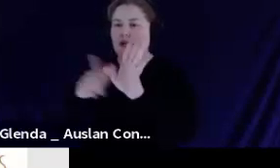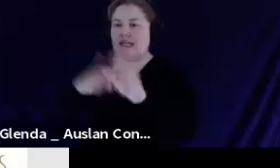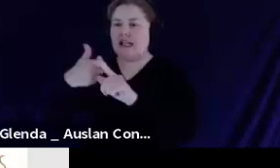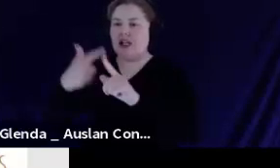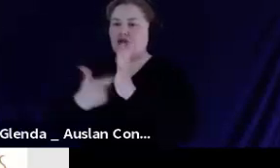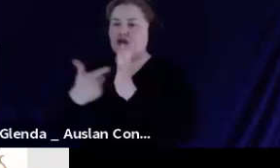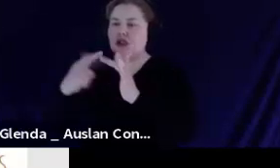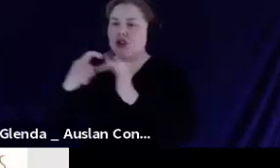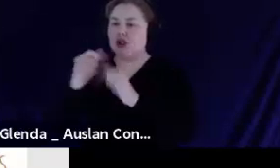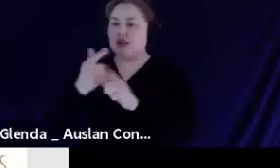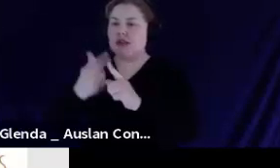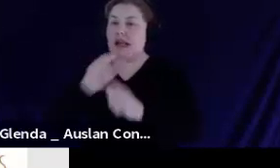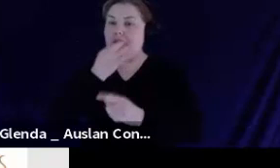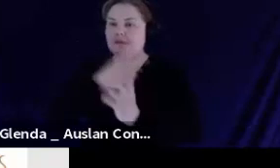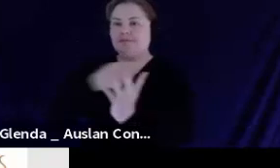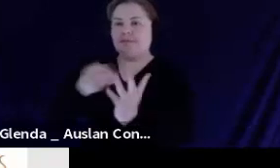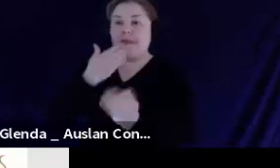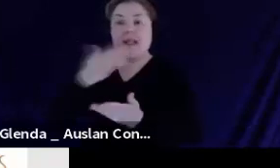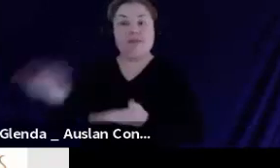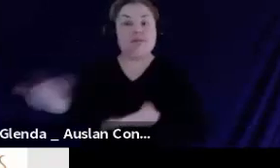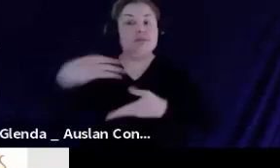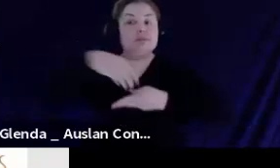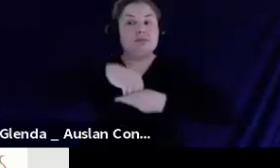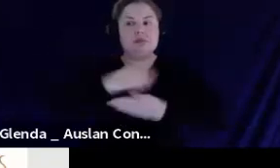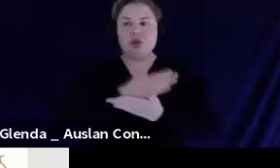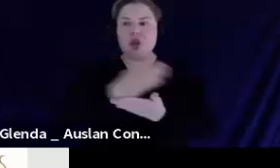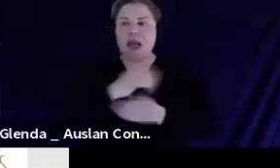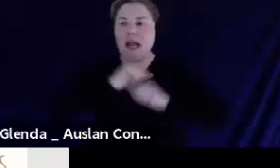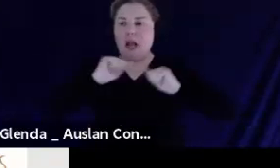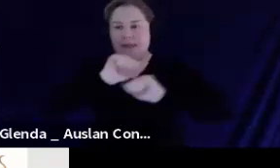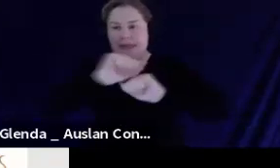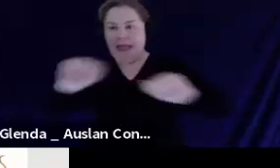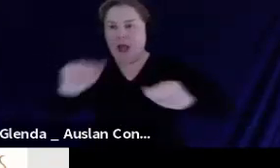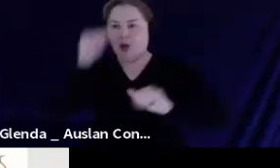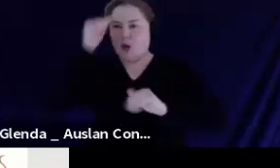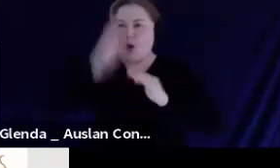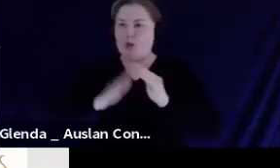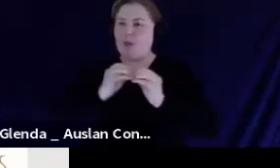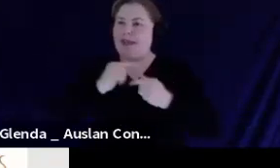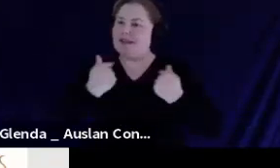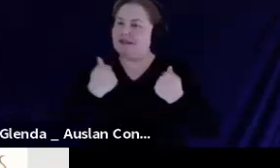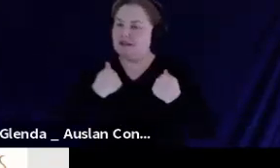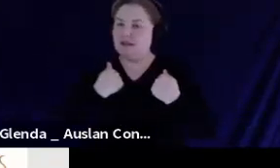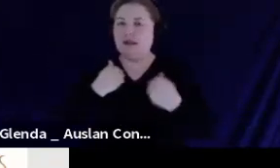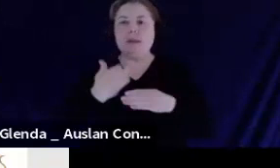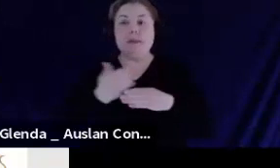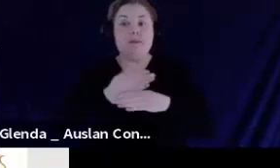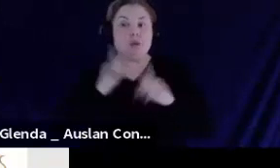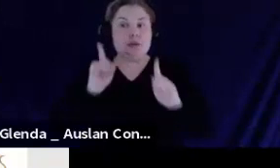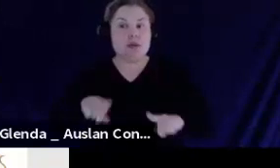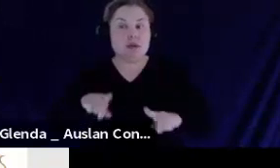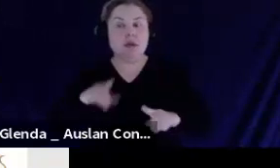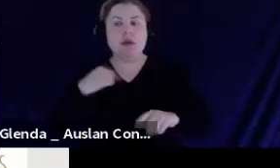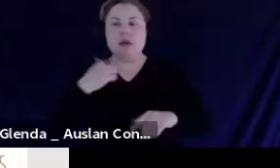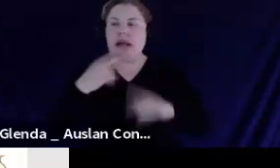introduce the session, just another few housekeeping details. The session will be recorded and the recording